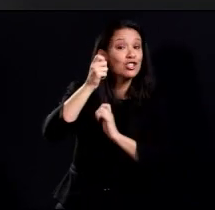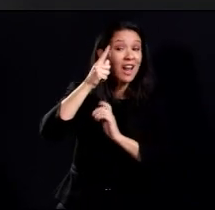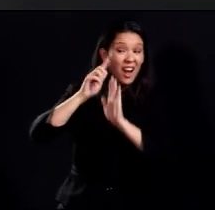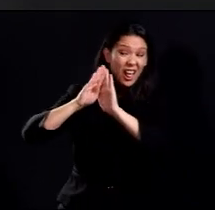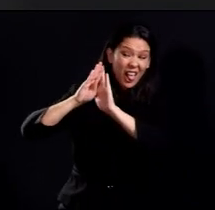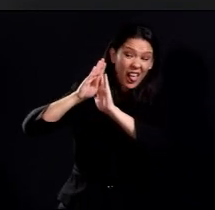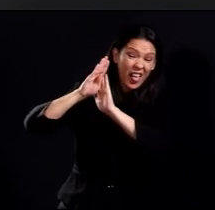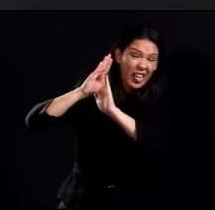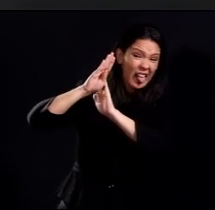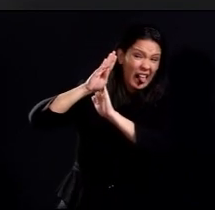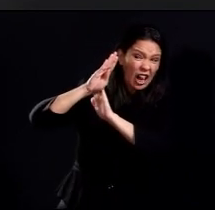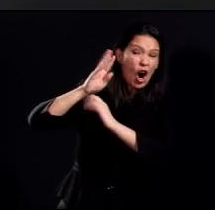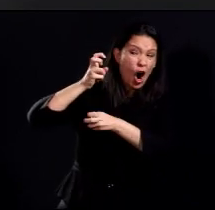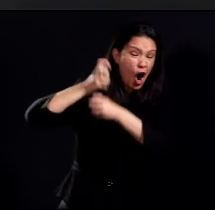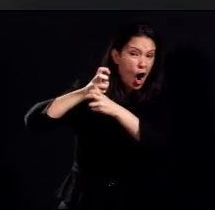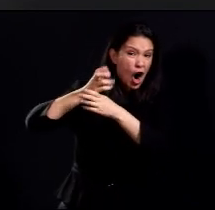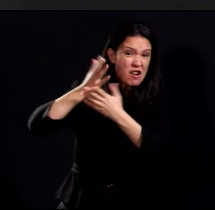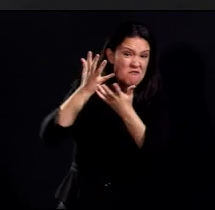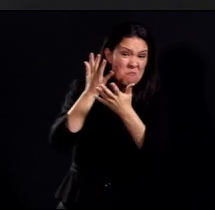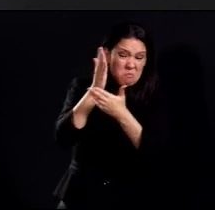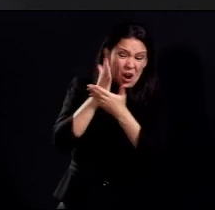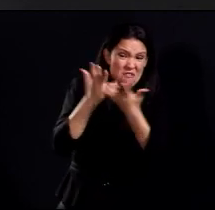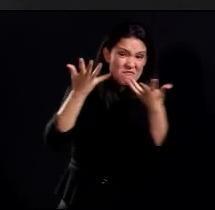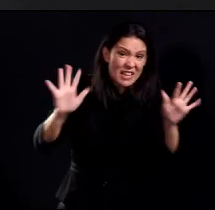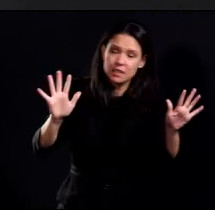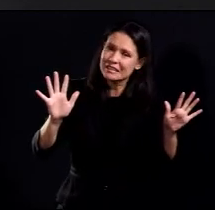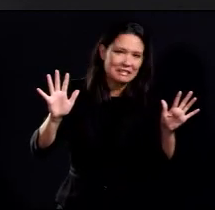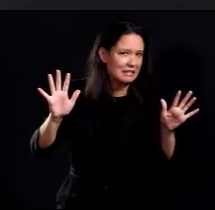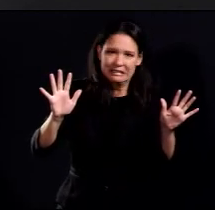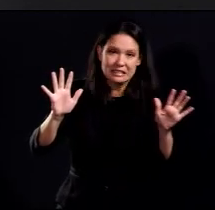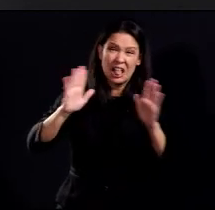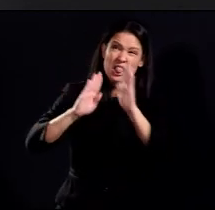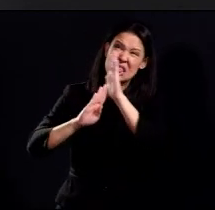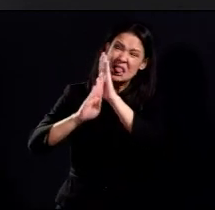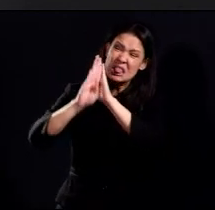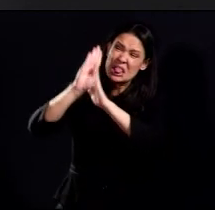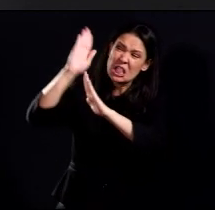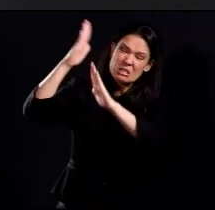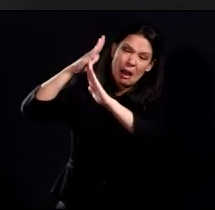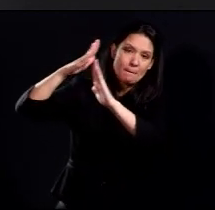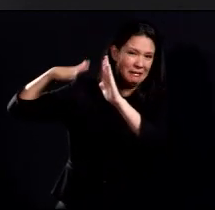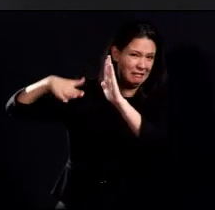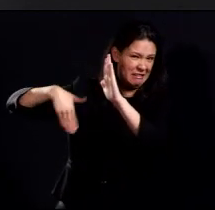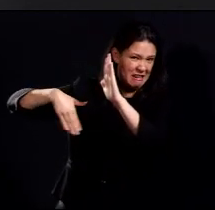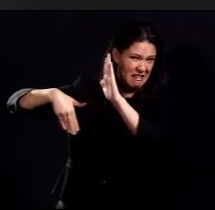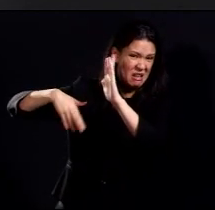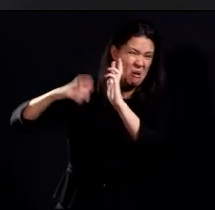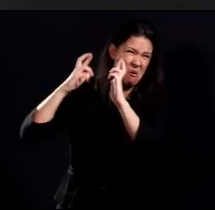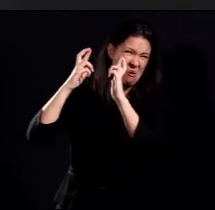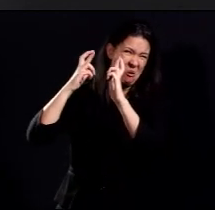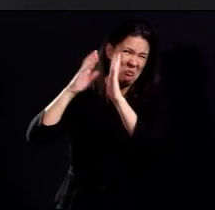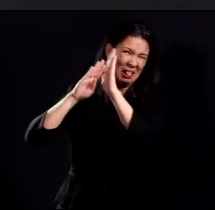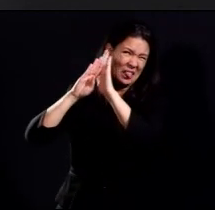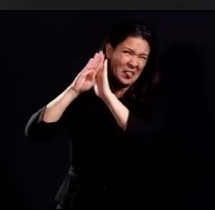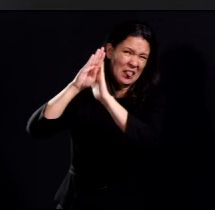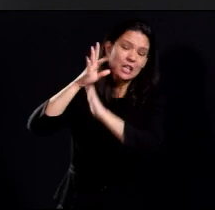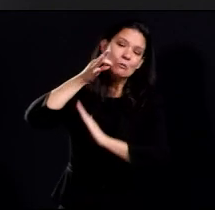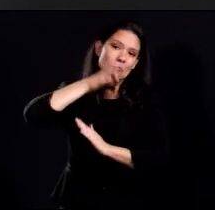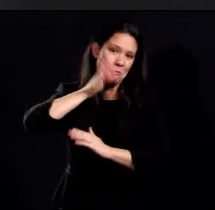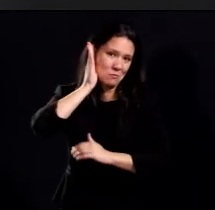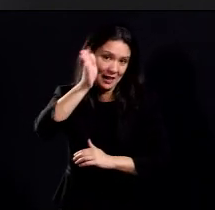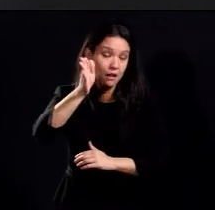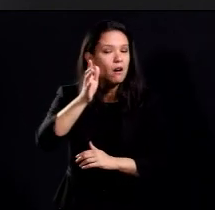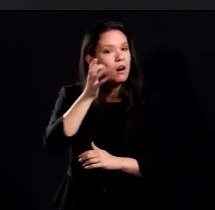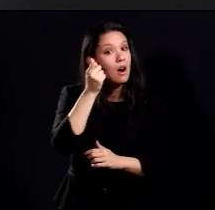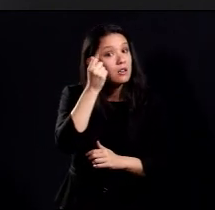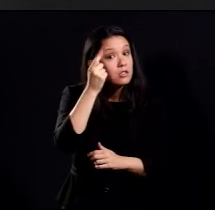us yet. You saw the curve going up. We don't believe we're quite to the apex yet, but we hope we're going to get there soon. You got to